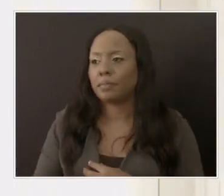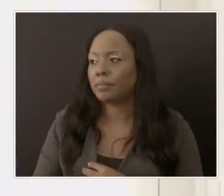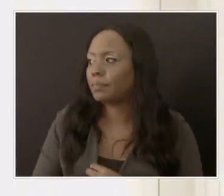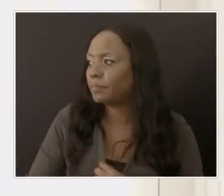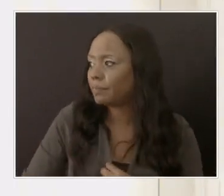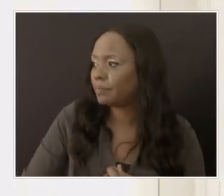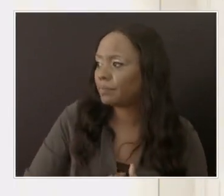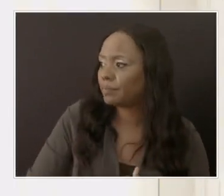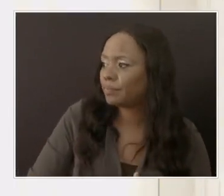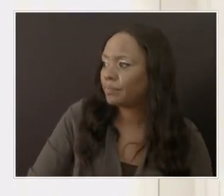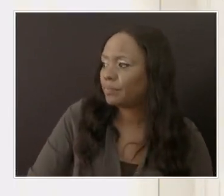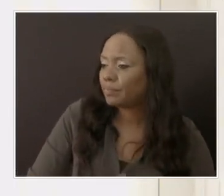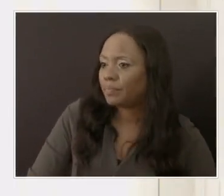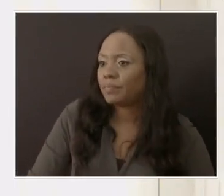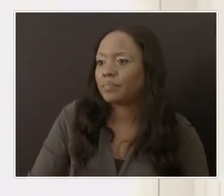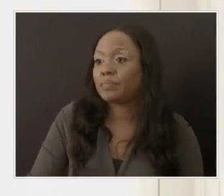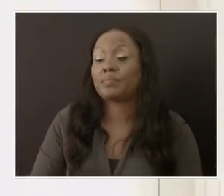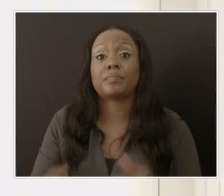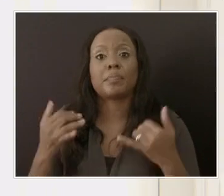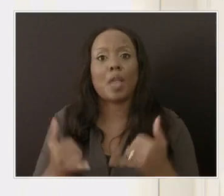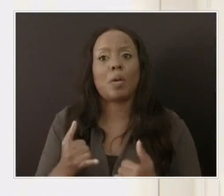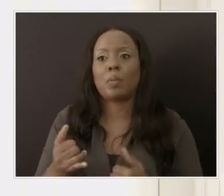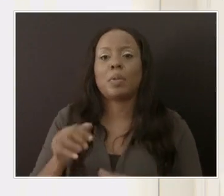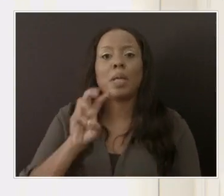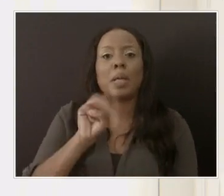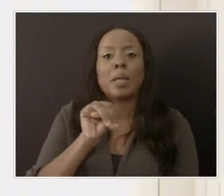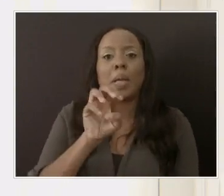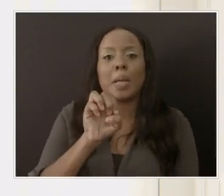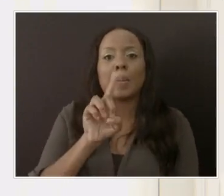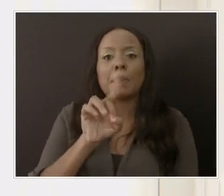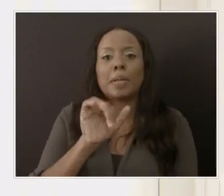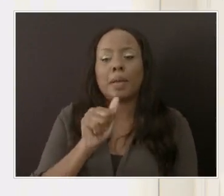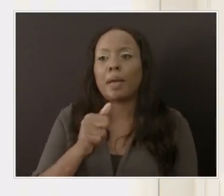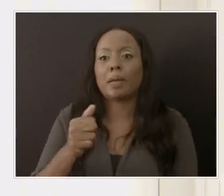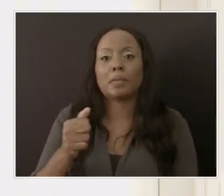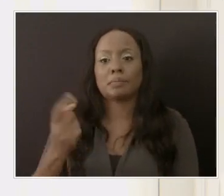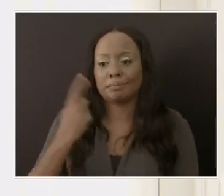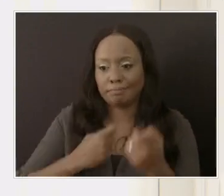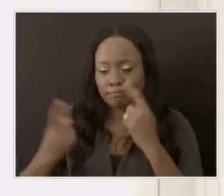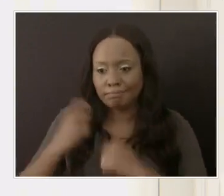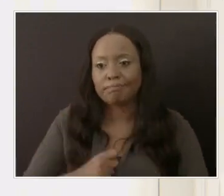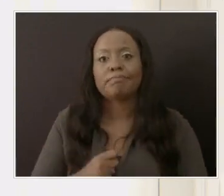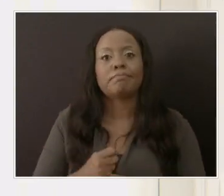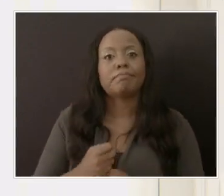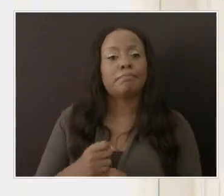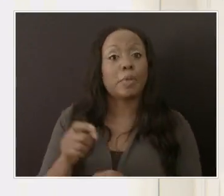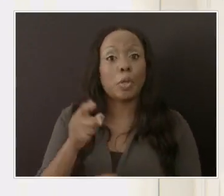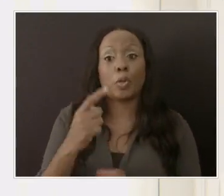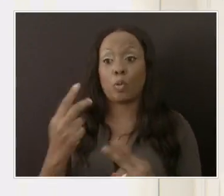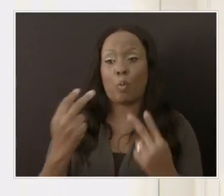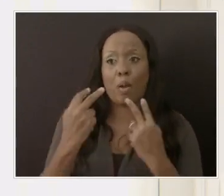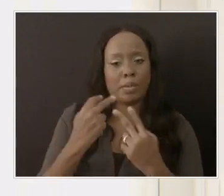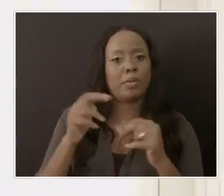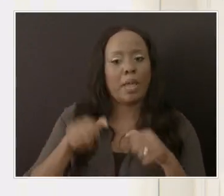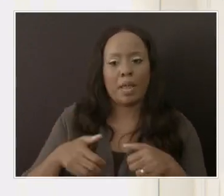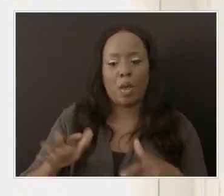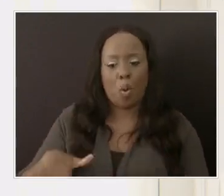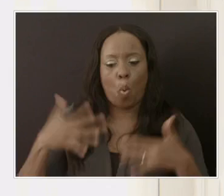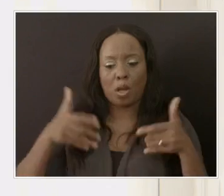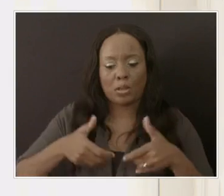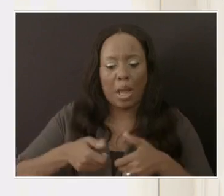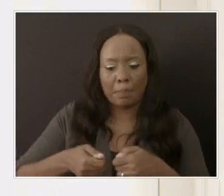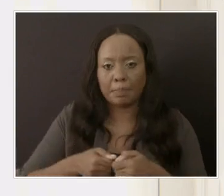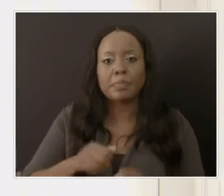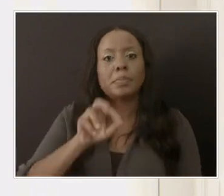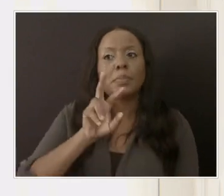questions from the media and from the public, uh, members of the public can WhatsApp their questions to us here at this number